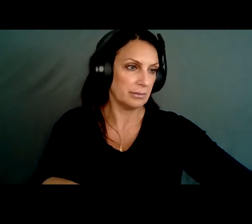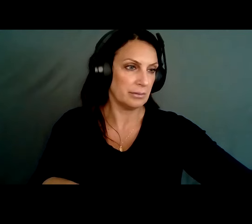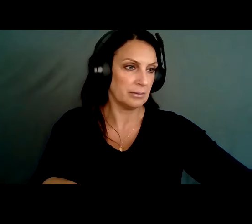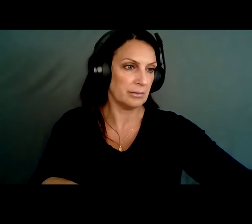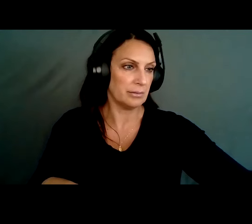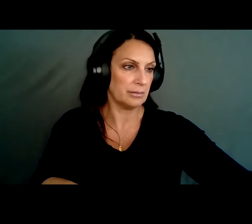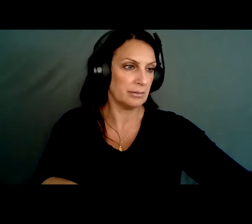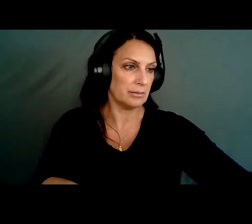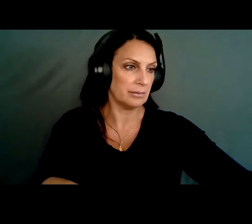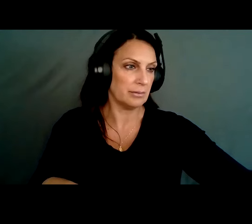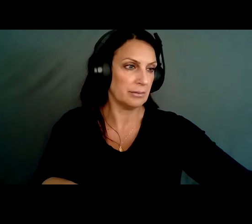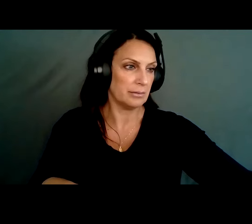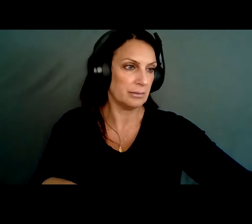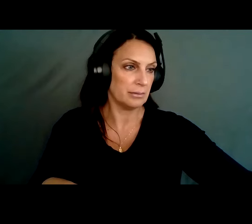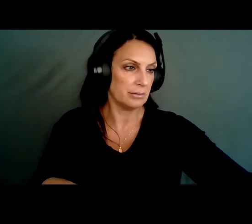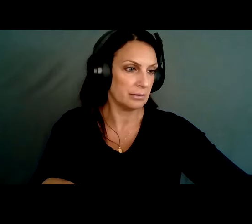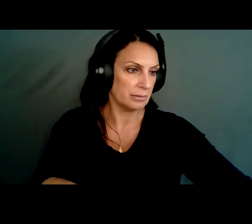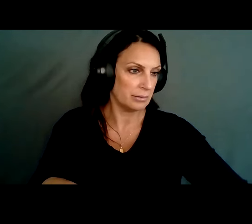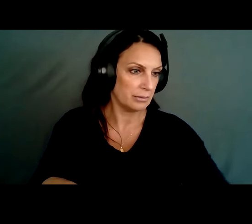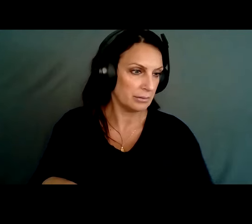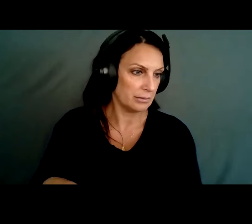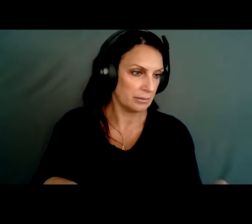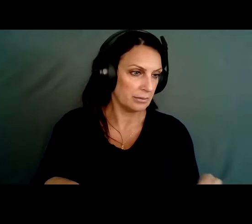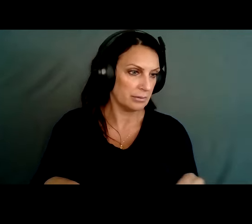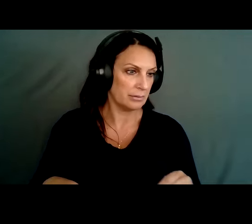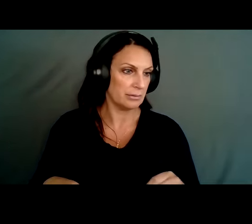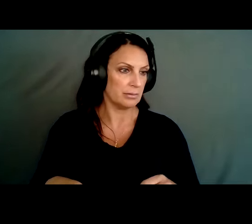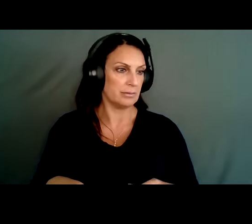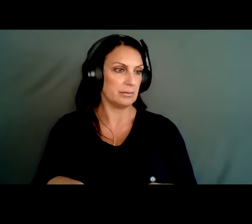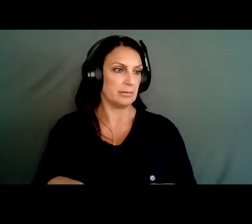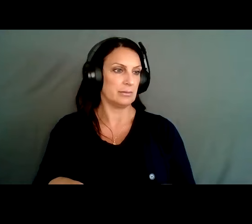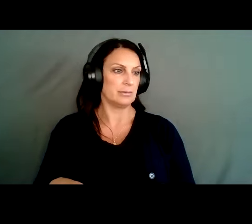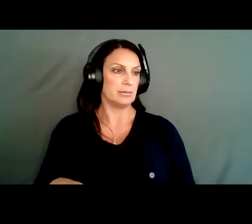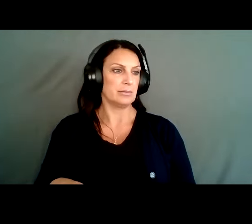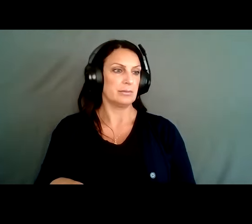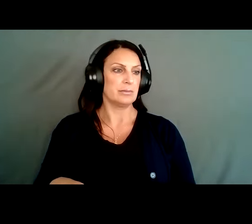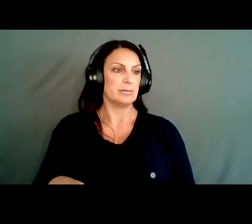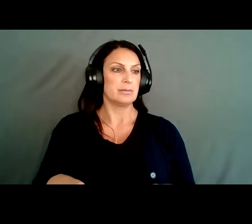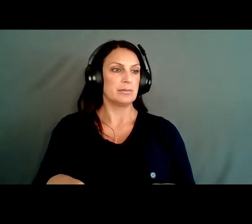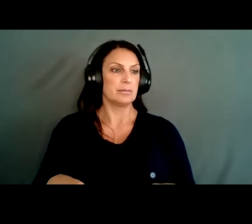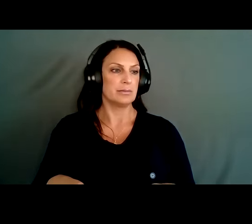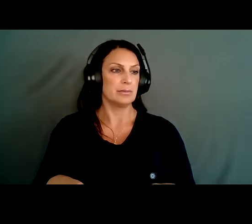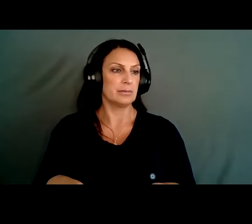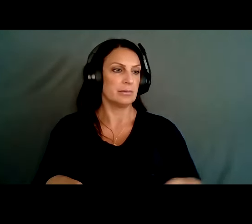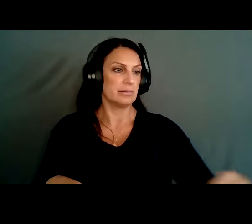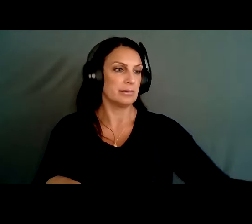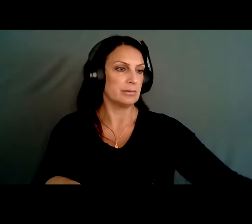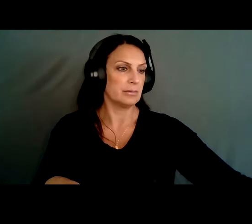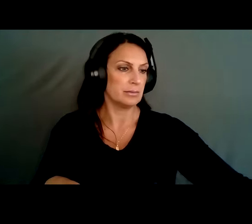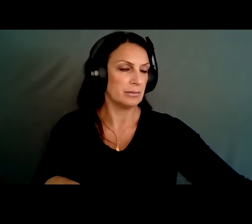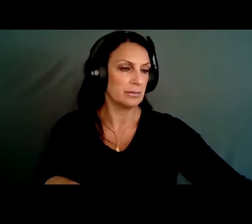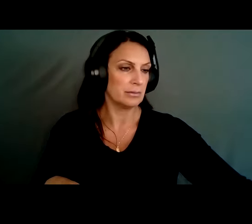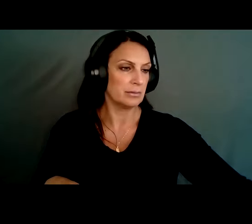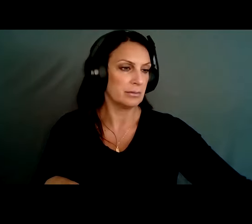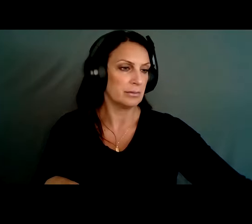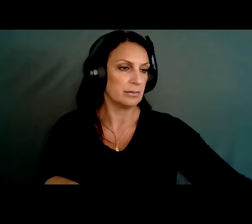that is that we know 70% of people who attempt suicide will not go on to attempt again. So all this to say, if we can